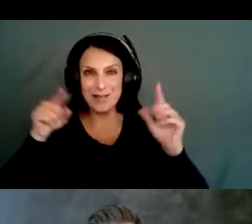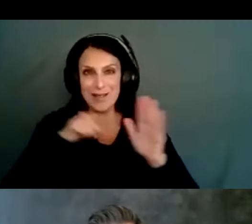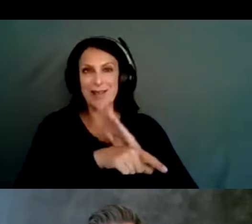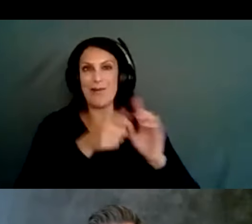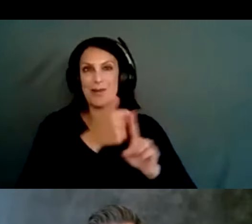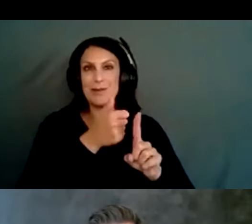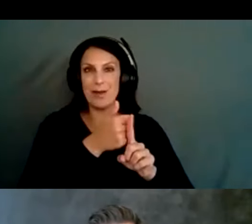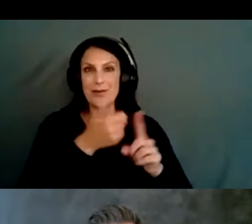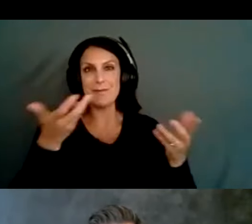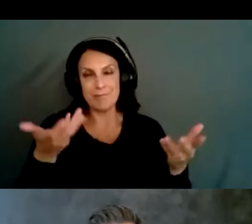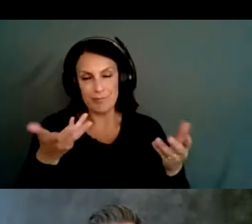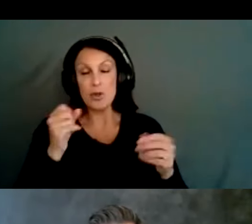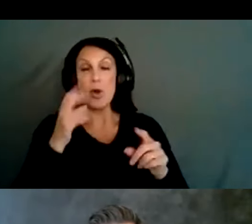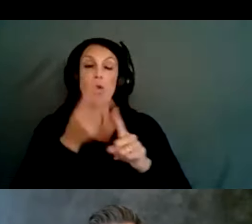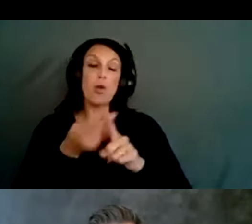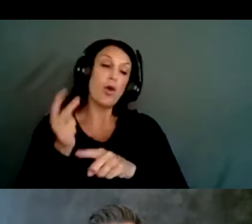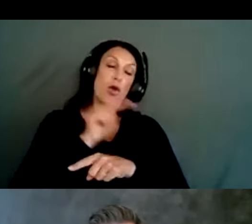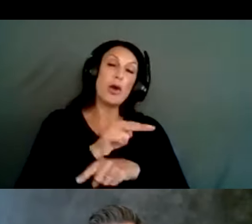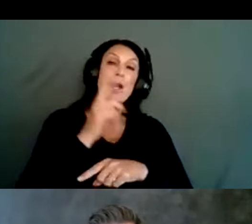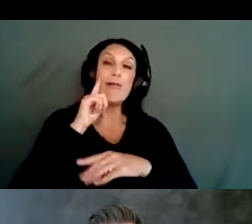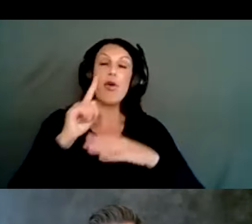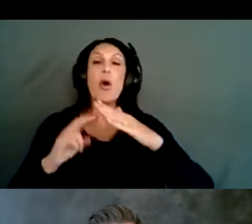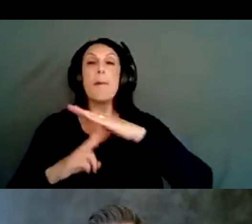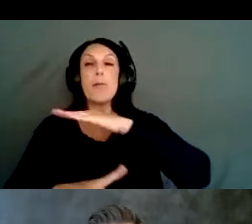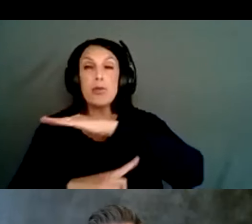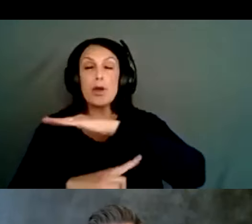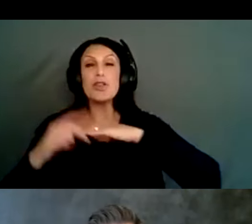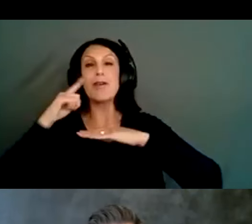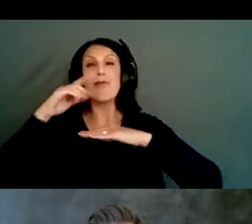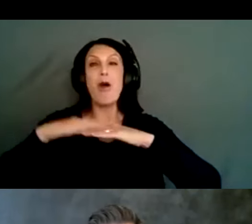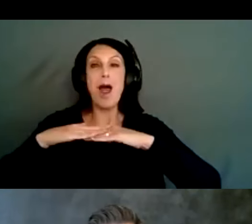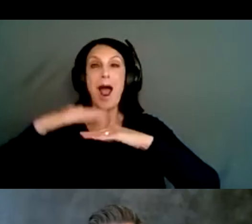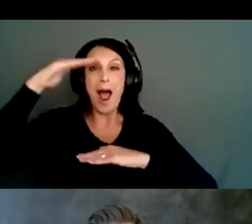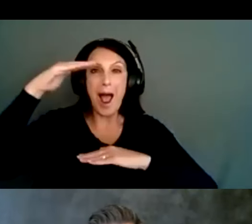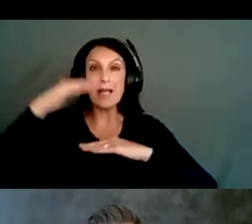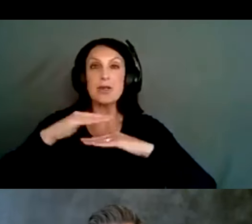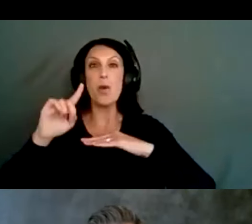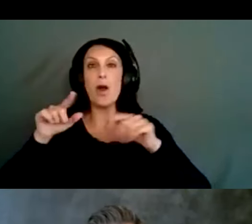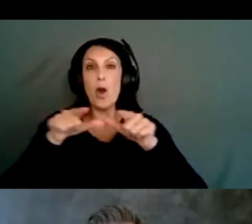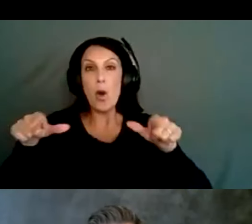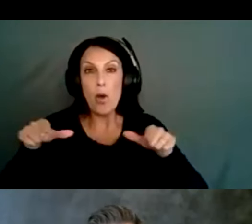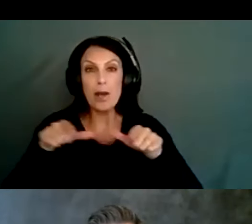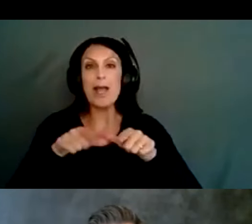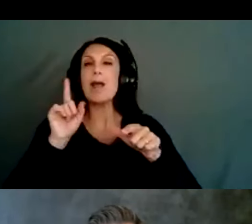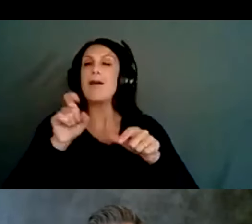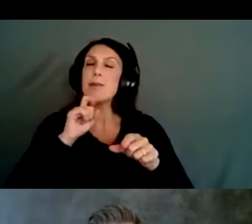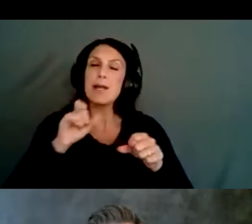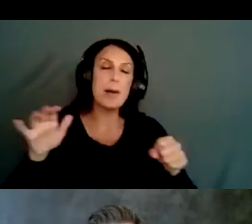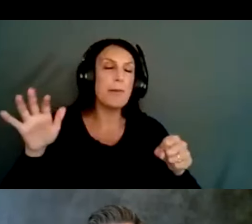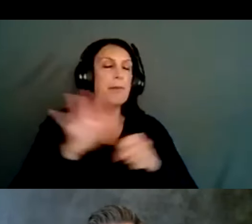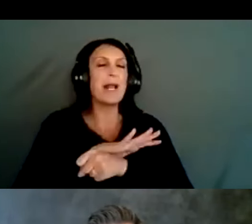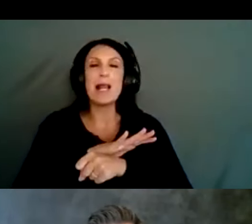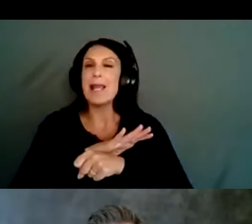we saw that for bridges and, you know, heights, locations that implemented, you know, completely affected barriers,